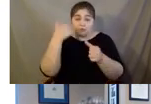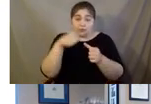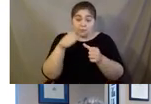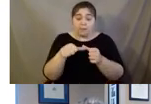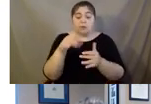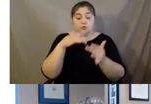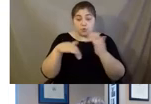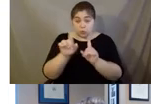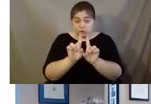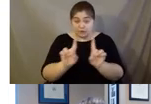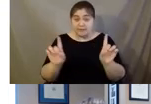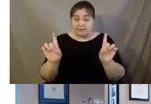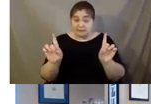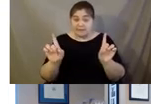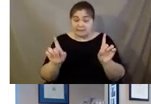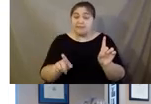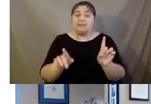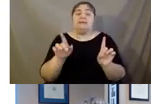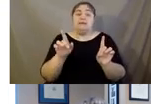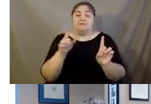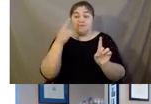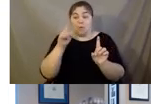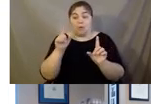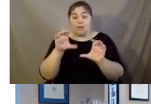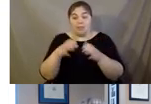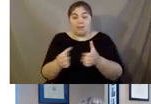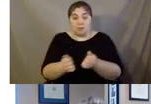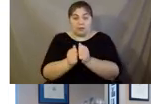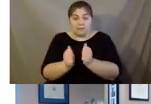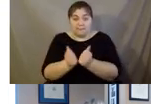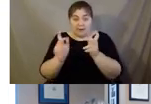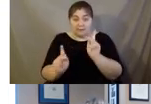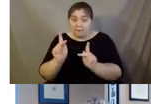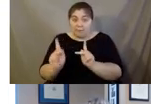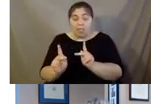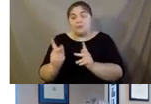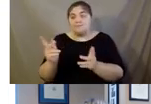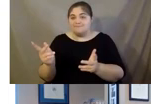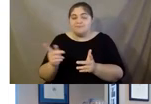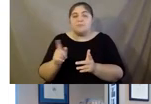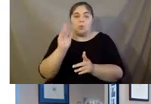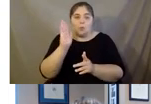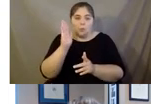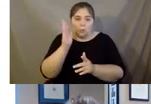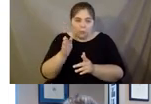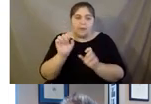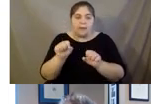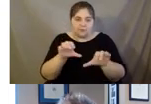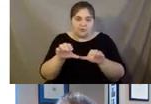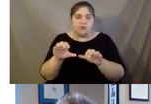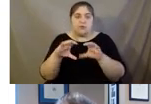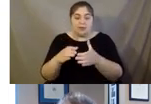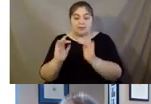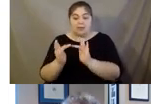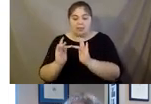classes, we're going to have to offer hybrid programming so that people who can't get into the room can actually still take the class. But what